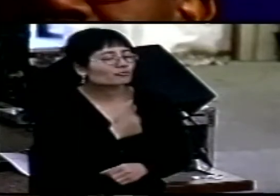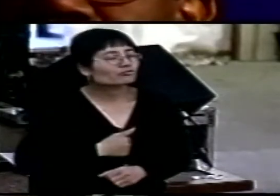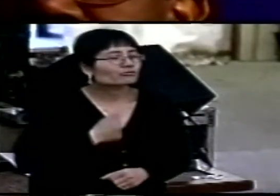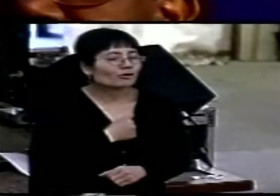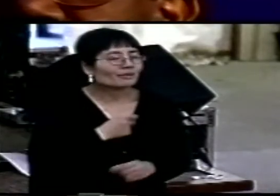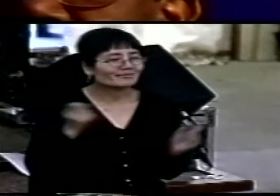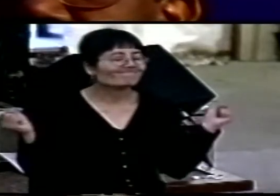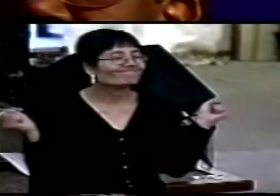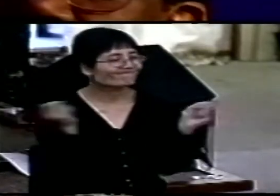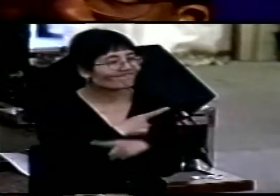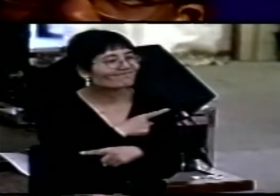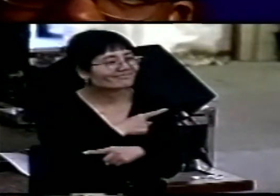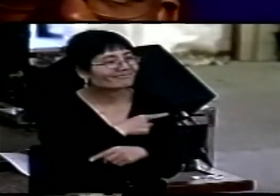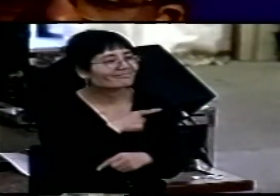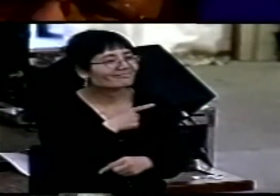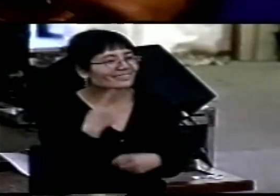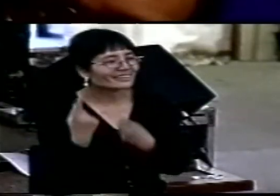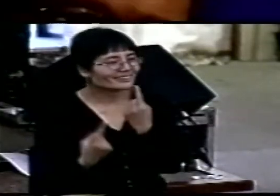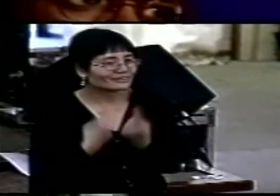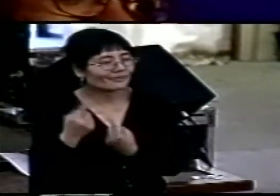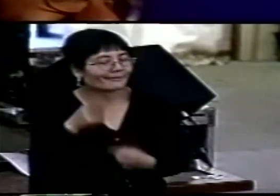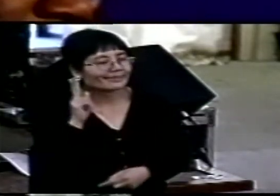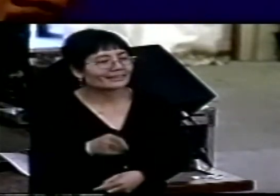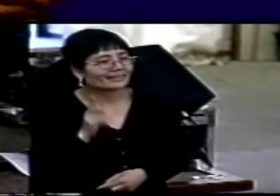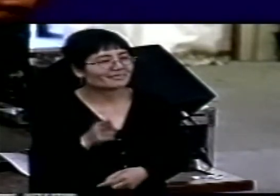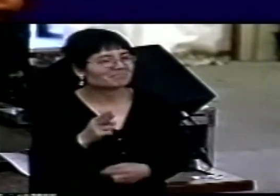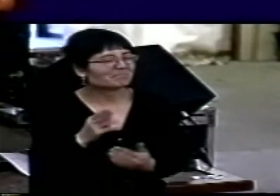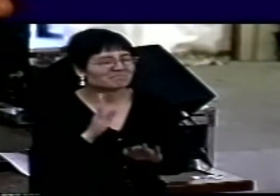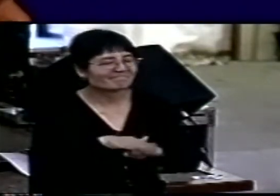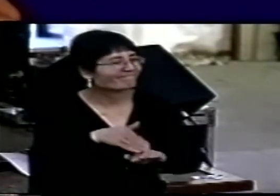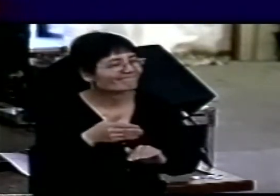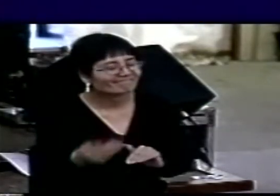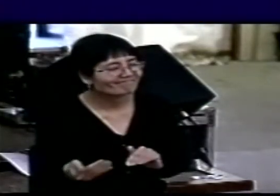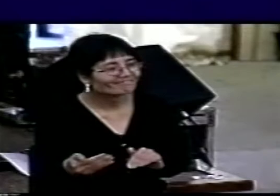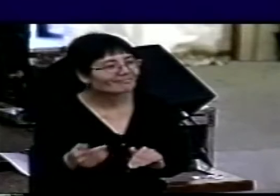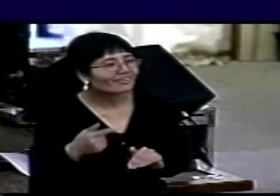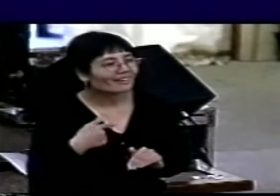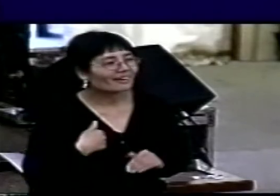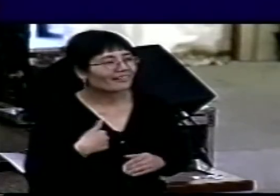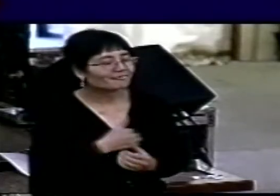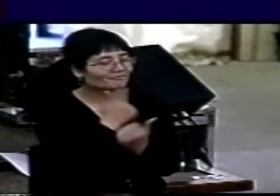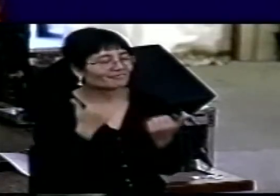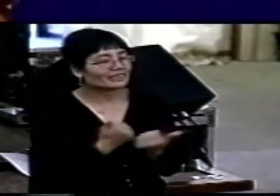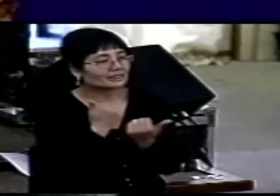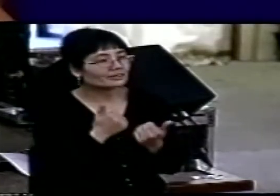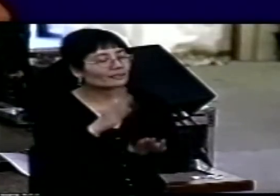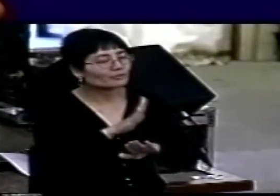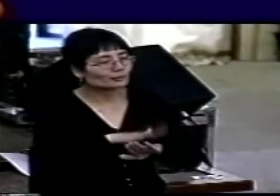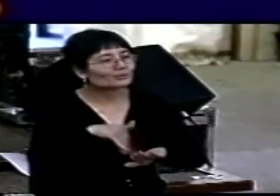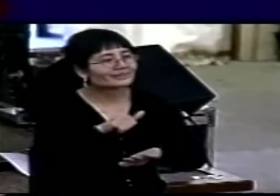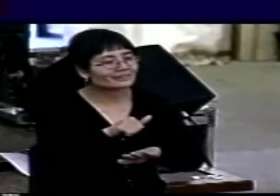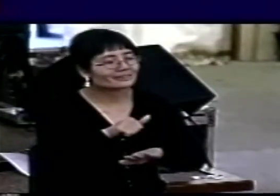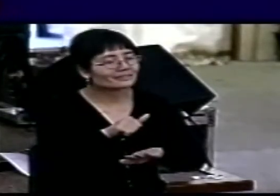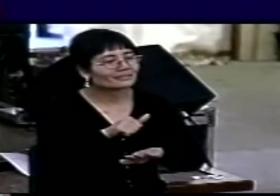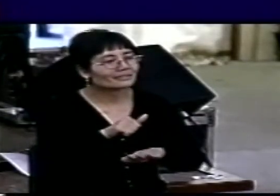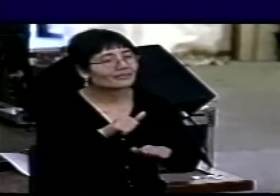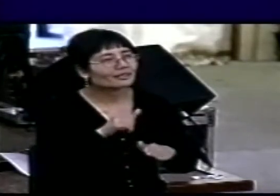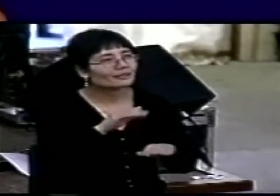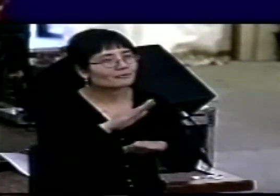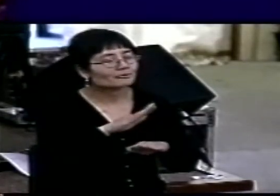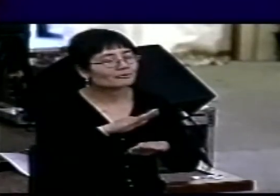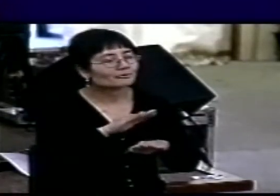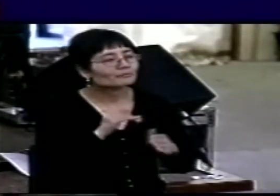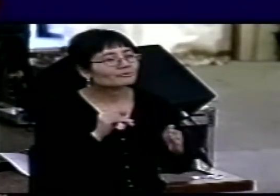we've missed each other again. Never mind. I'm off for the Christmas now. Hope you have a brilliant Christmas and New Year.